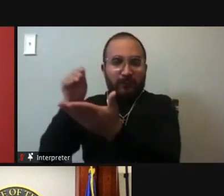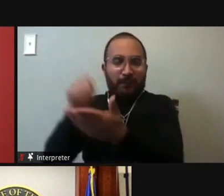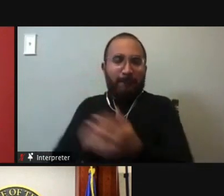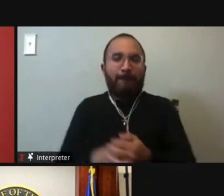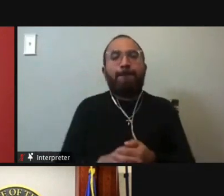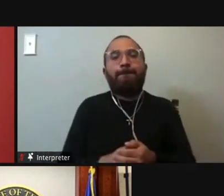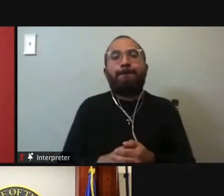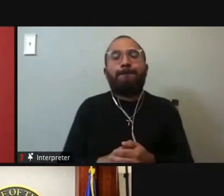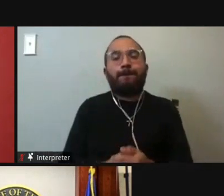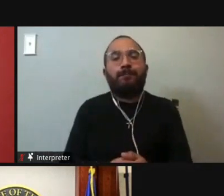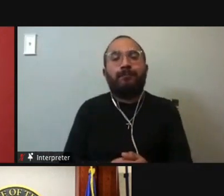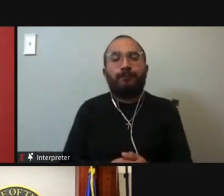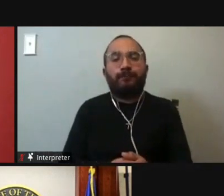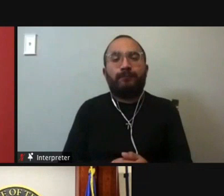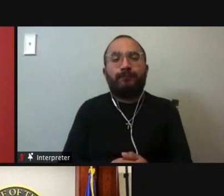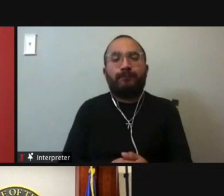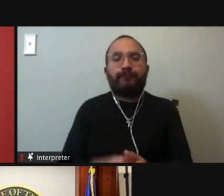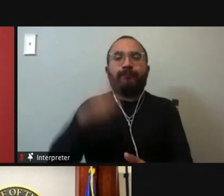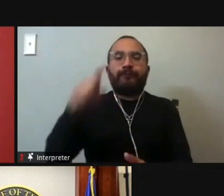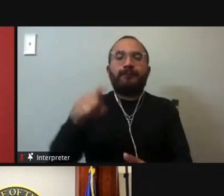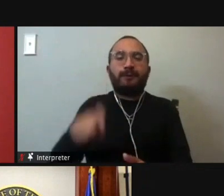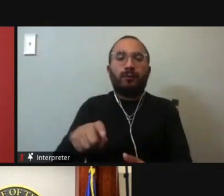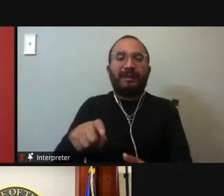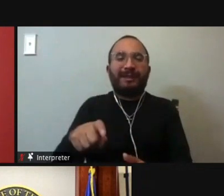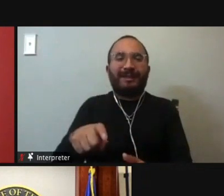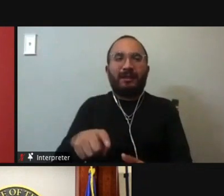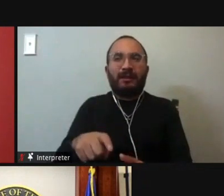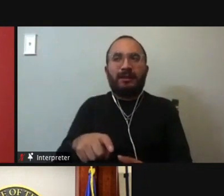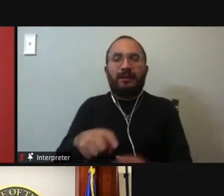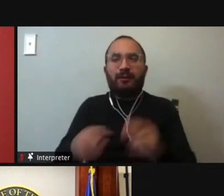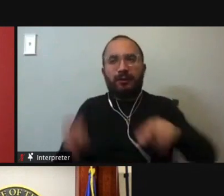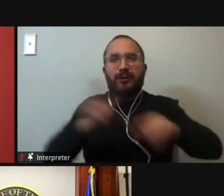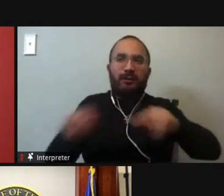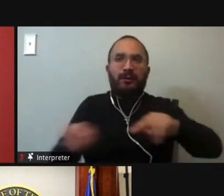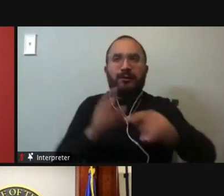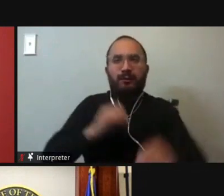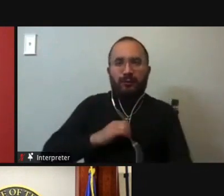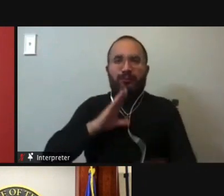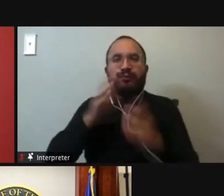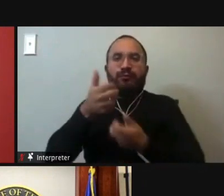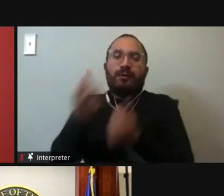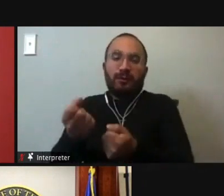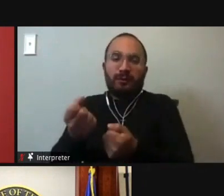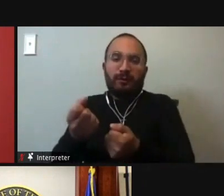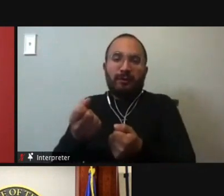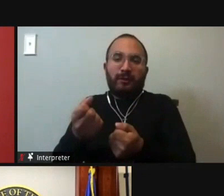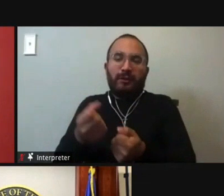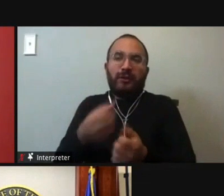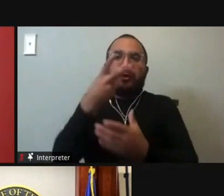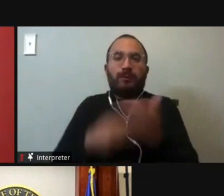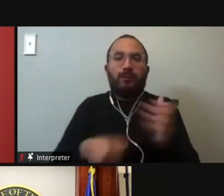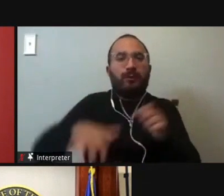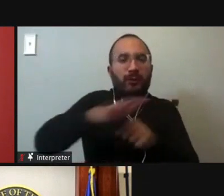for in large part, because we need to increase their confidence that government will meet their needs both now and in the future.